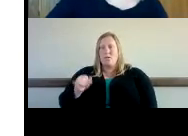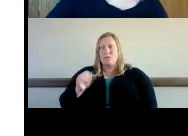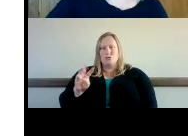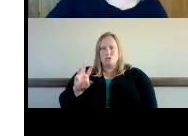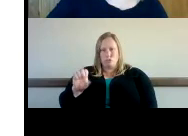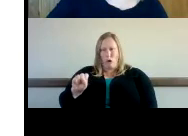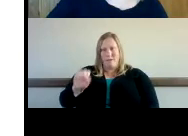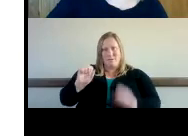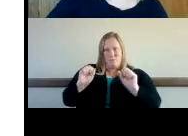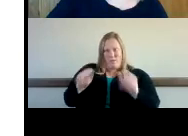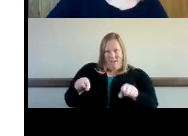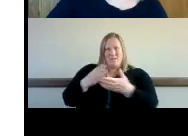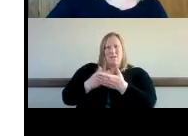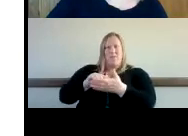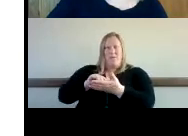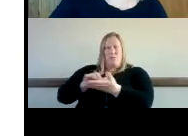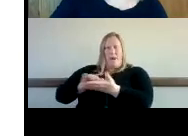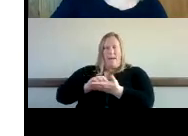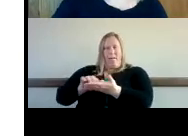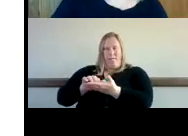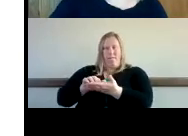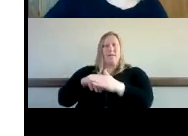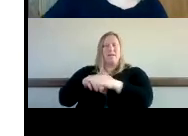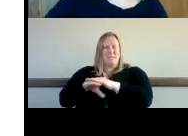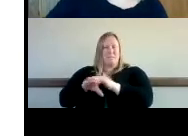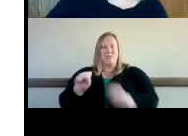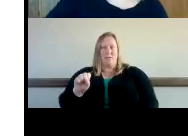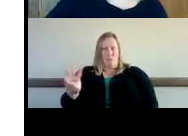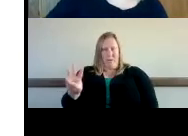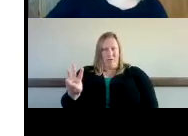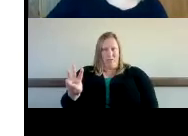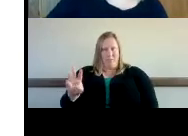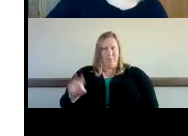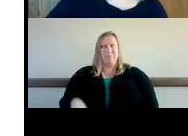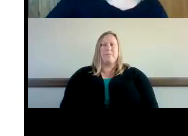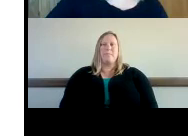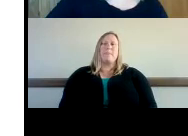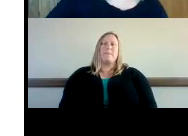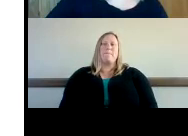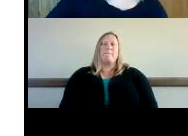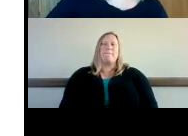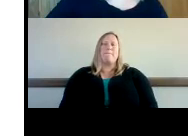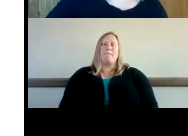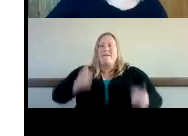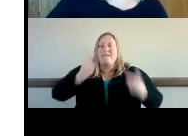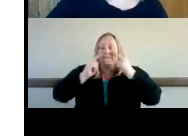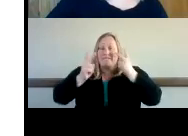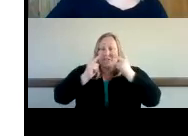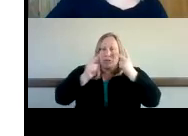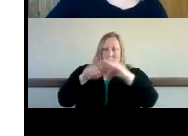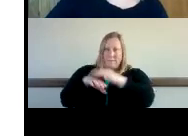braille accessibility software i mean uh some of the uh vision accessibility software